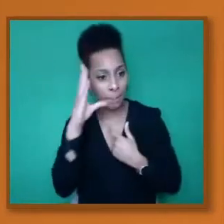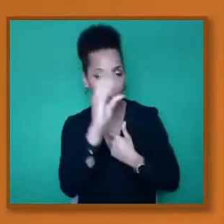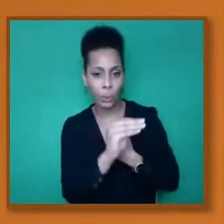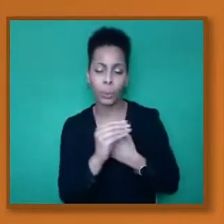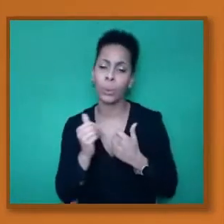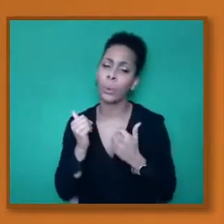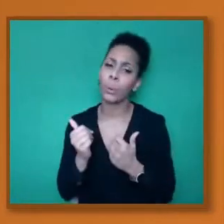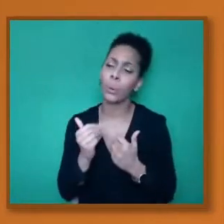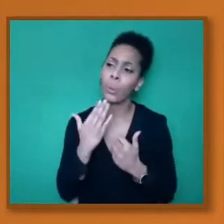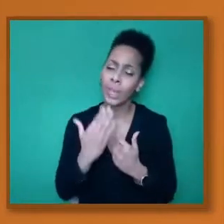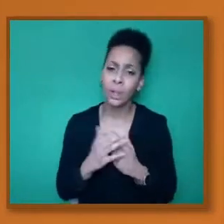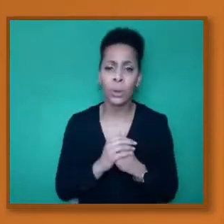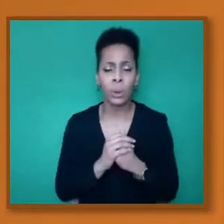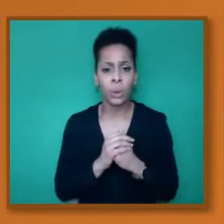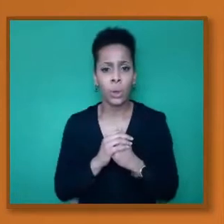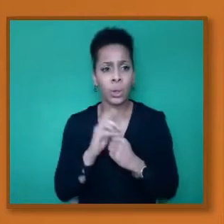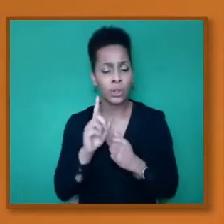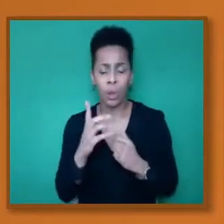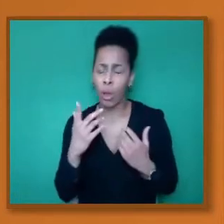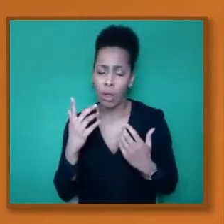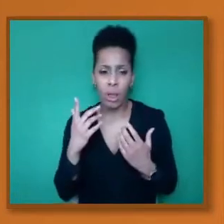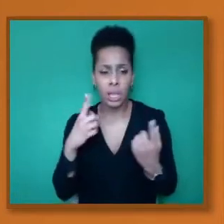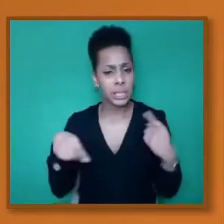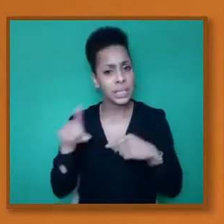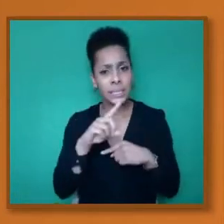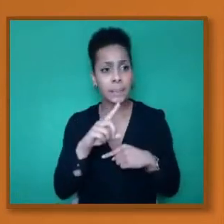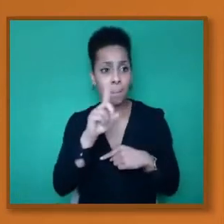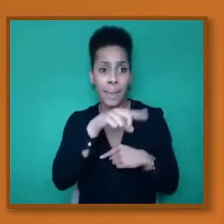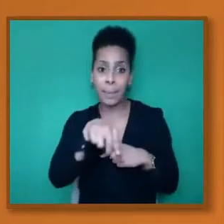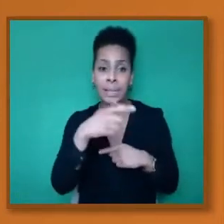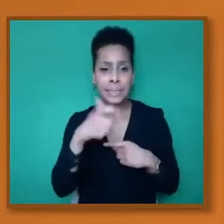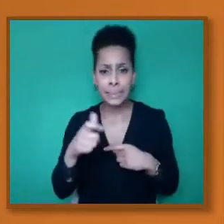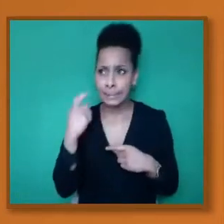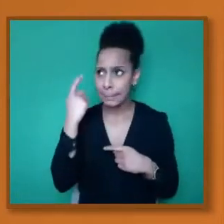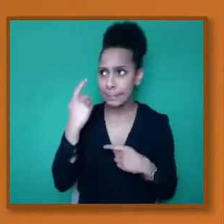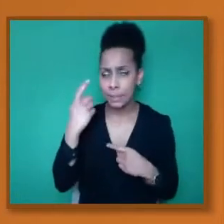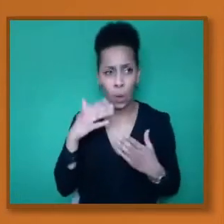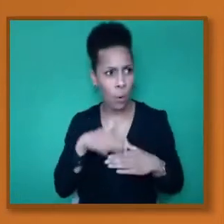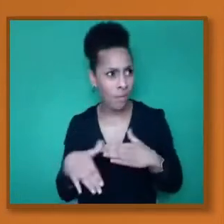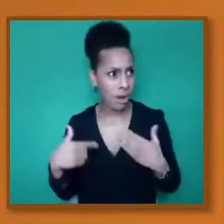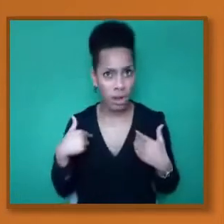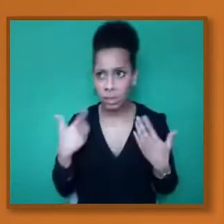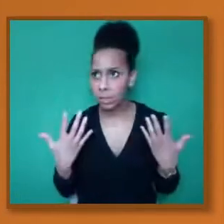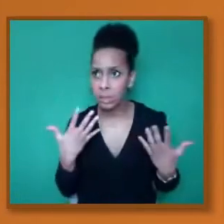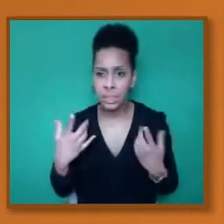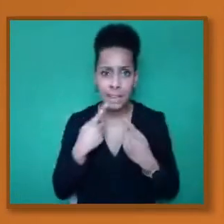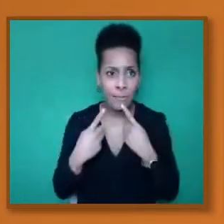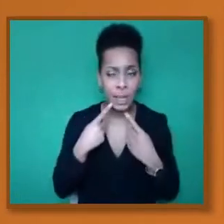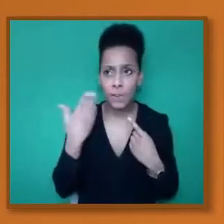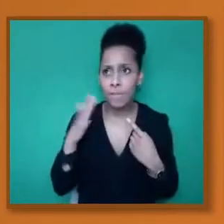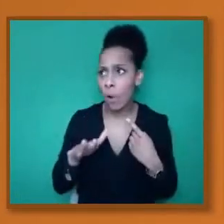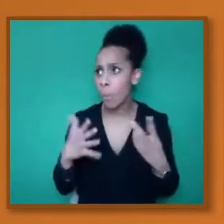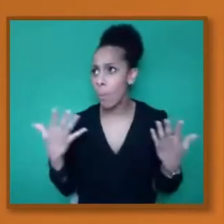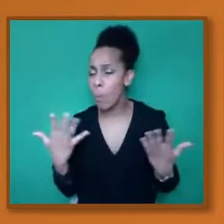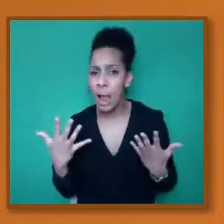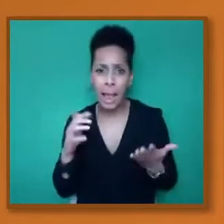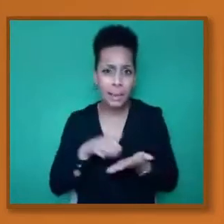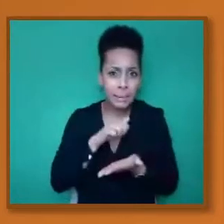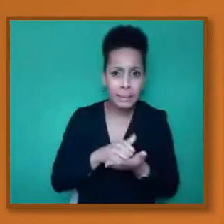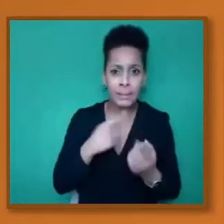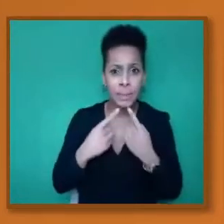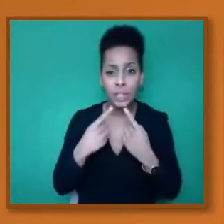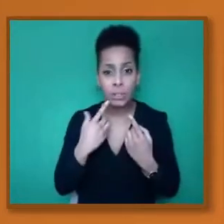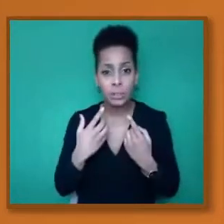issue. And I think if you look in, it's not just in the UK, if you look in America, in the USA, the same